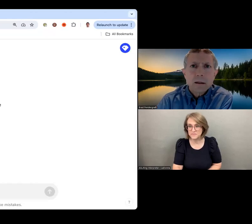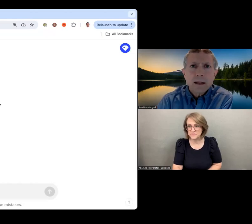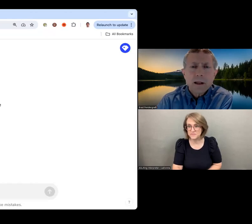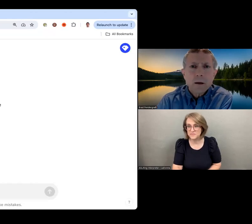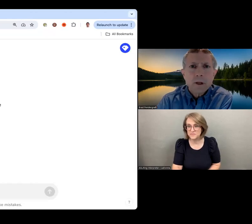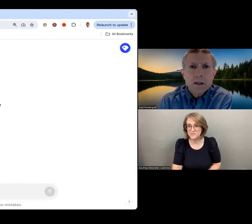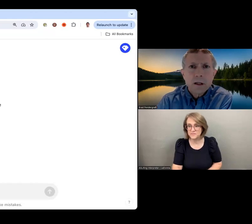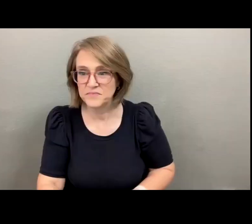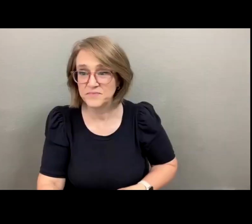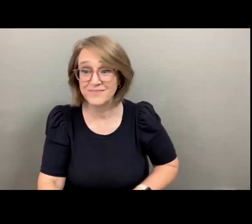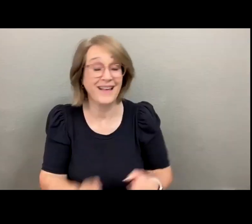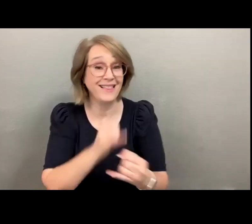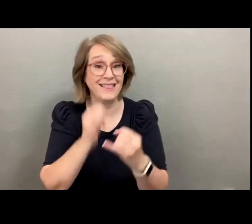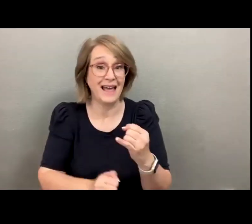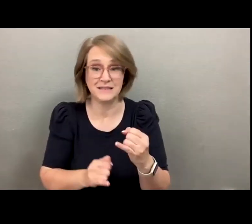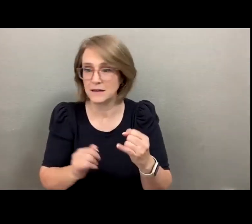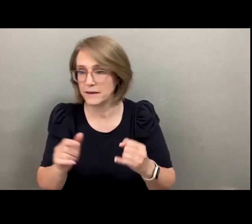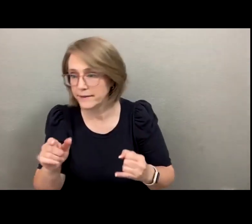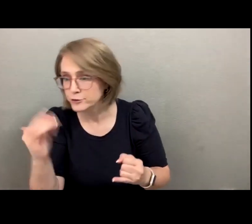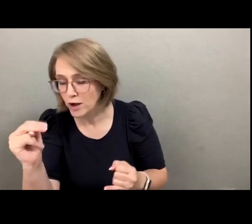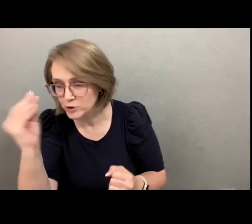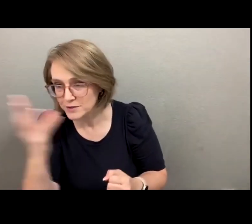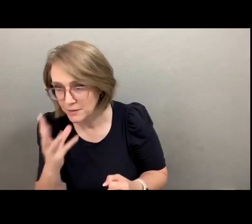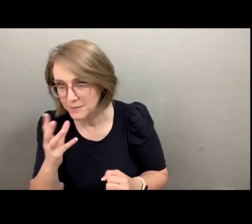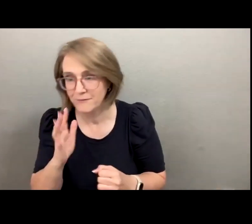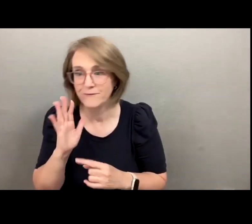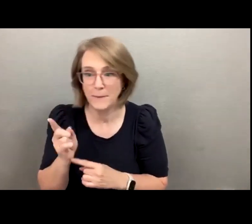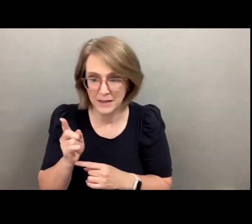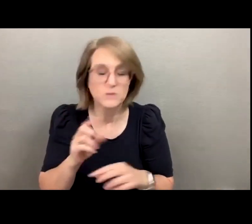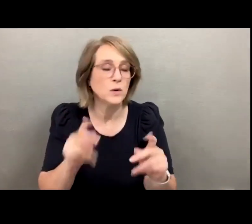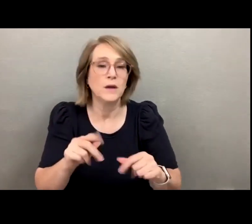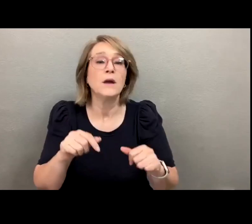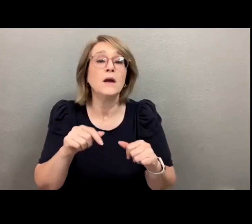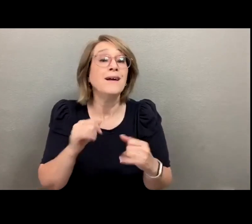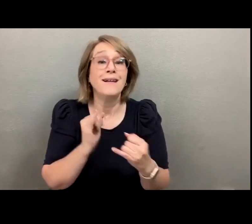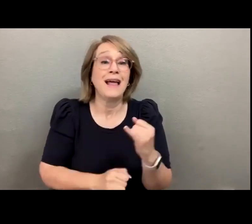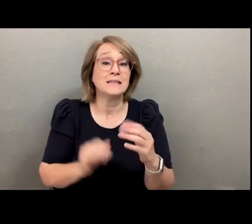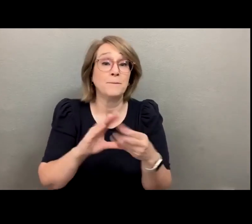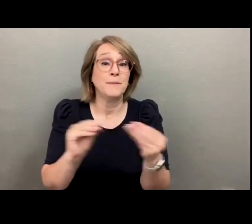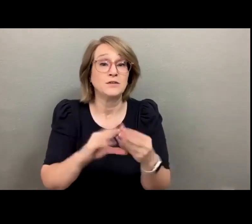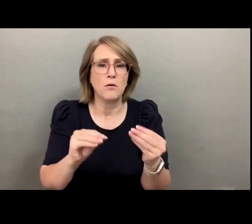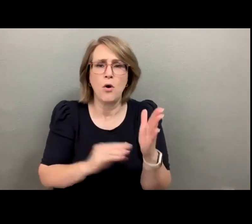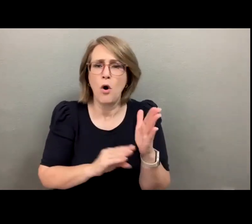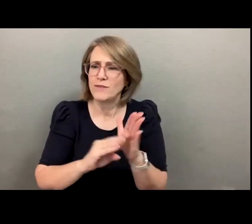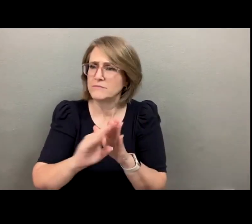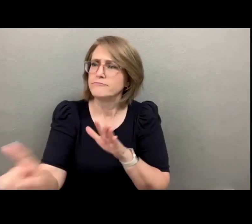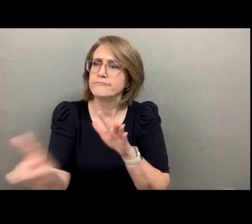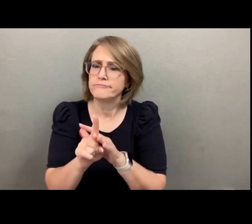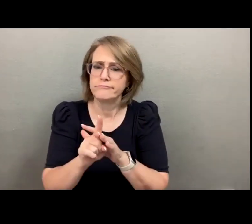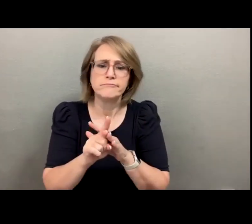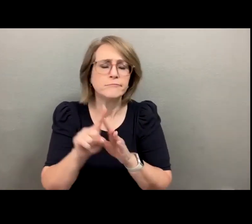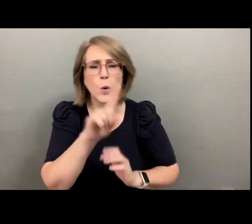The last thing I'll mention here, and John just cut me off when you need to, but I think that one of the questions that come up really commonly